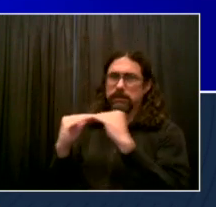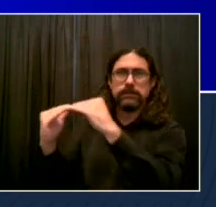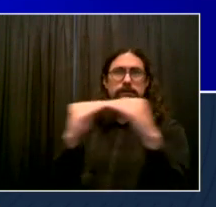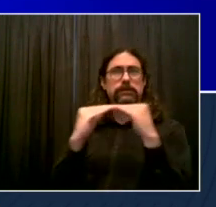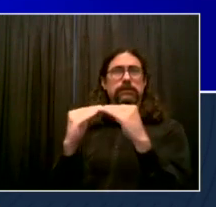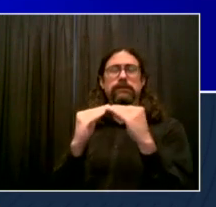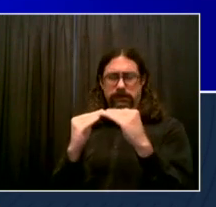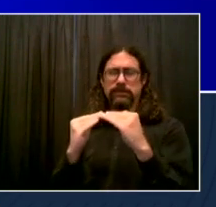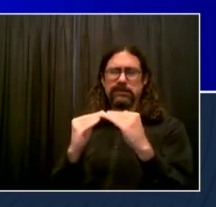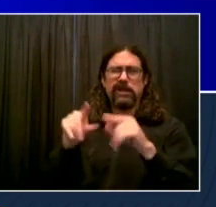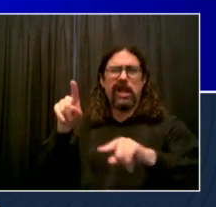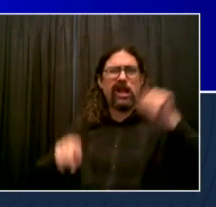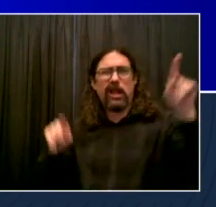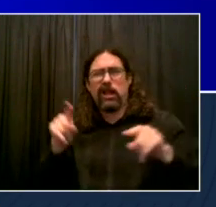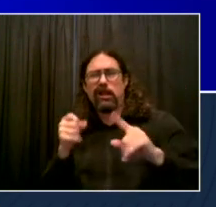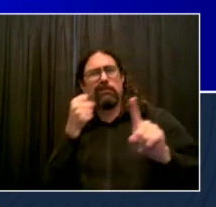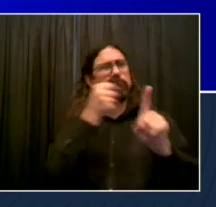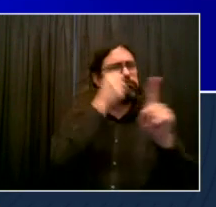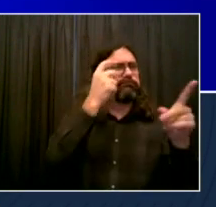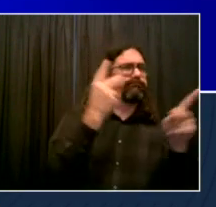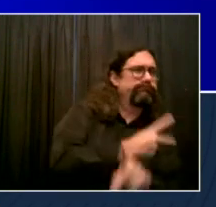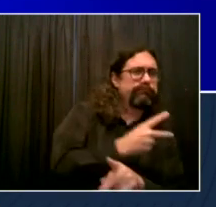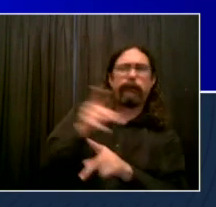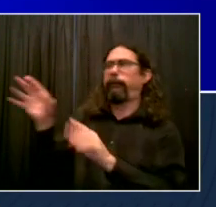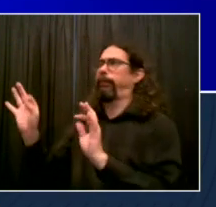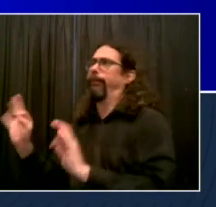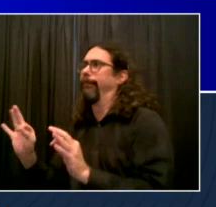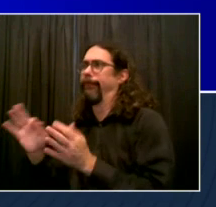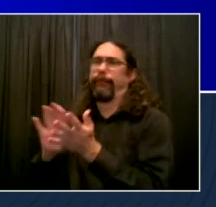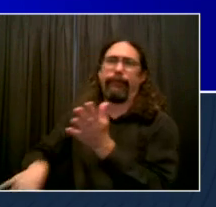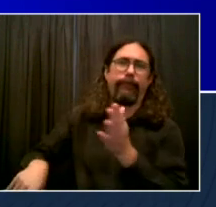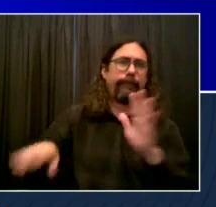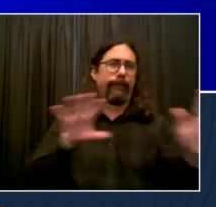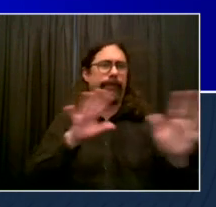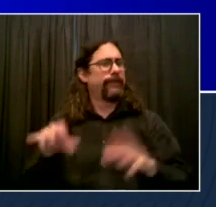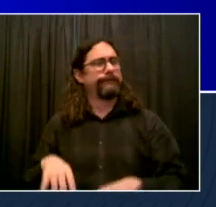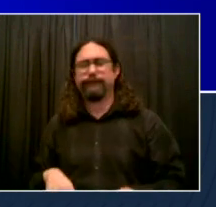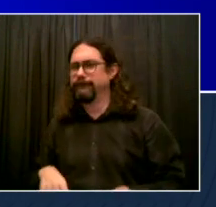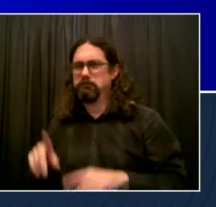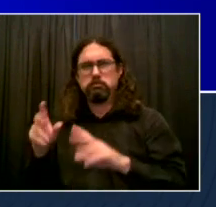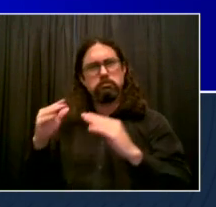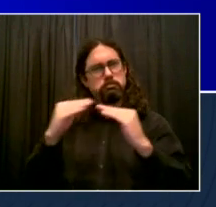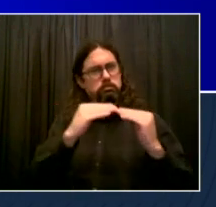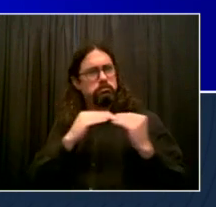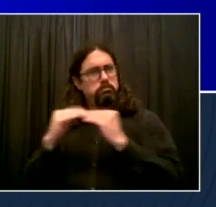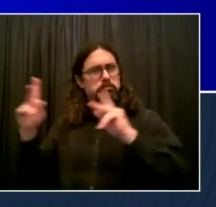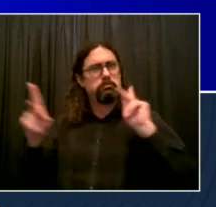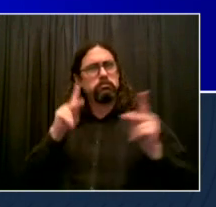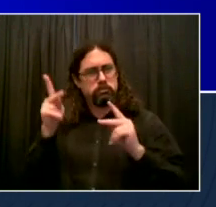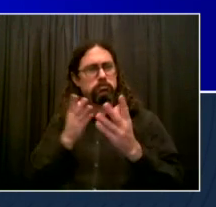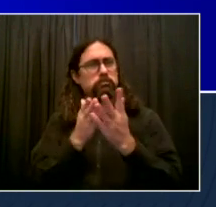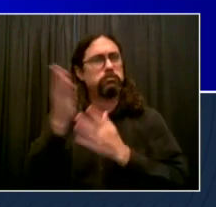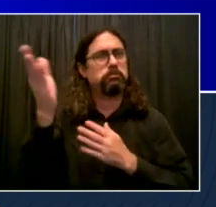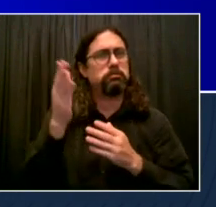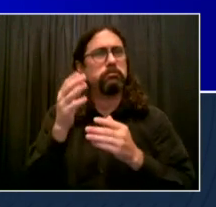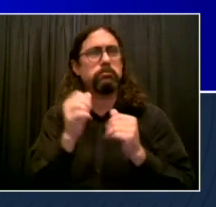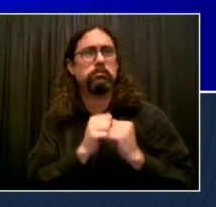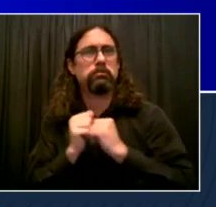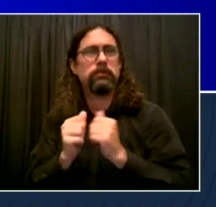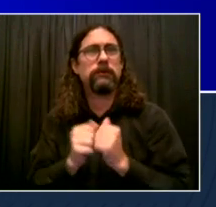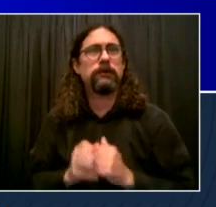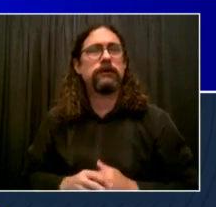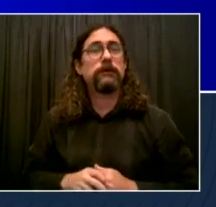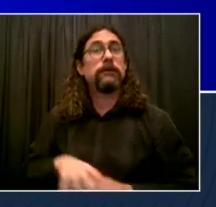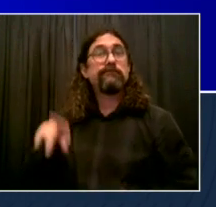great public health schools in the entire country. A place that really focuses on the issues of equity and effectiveness